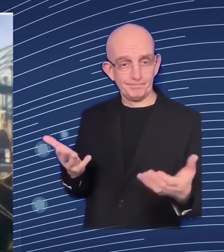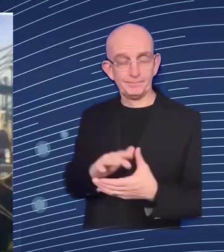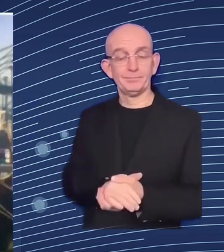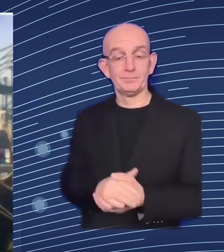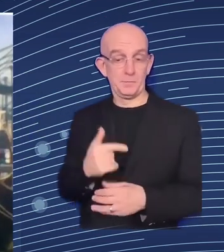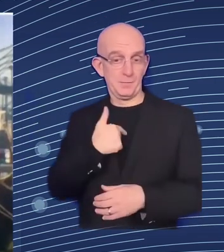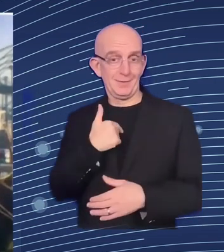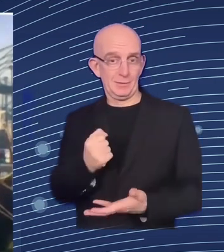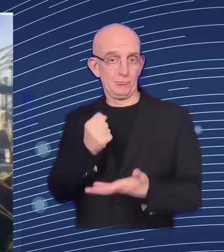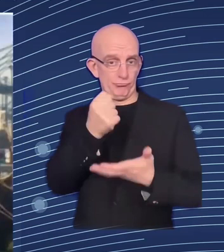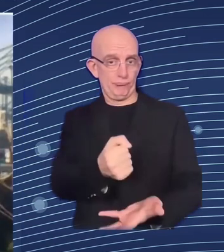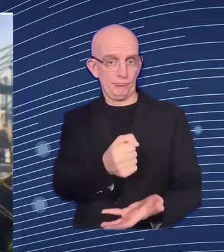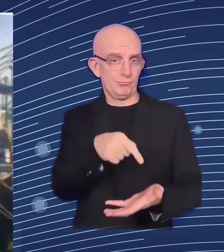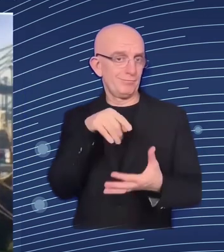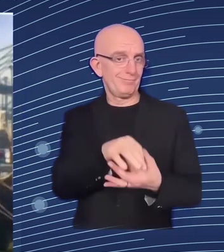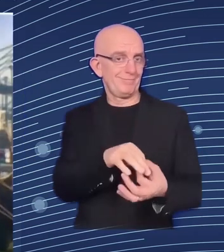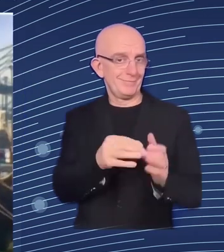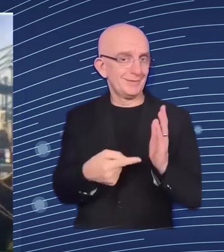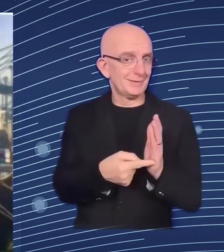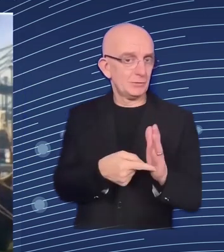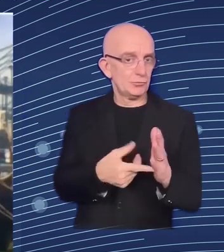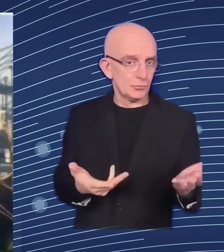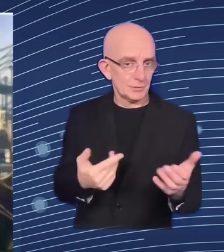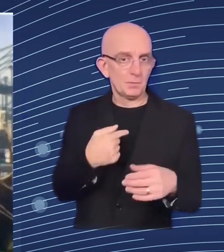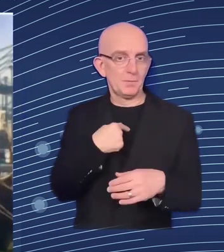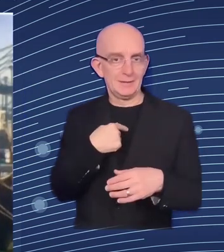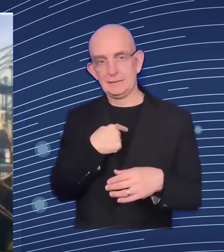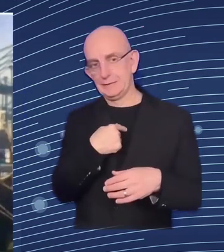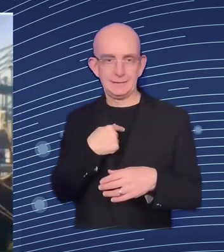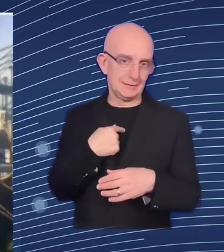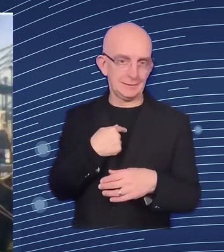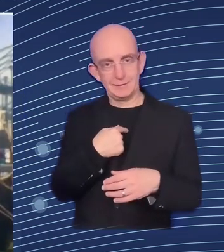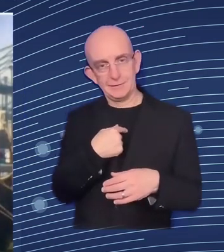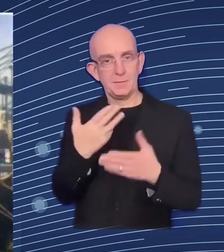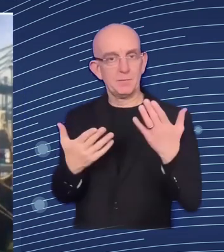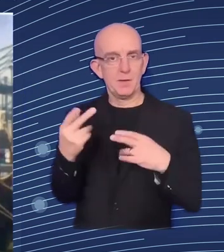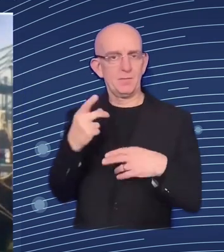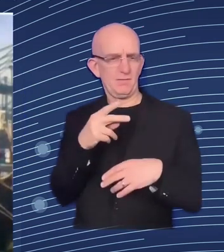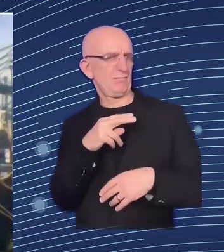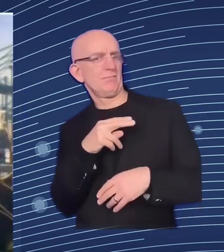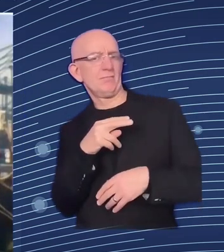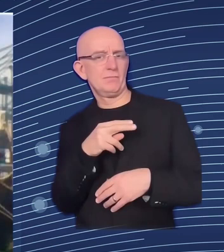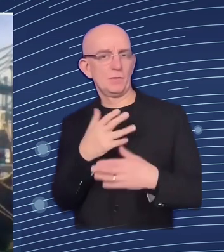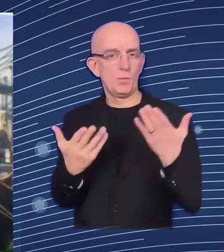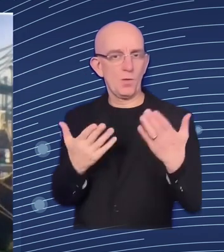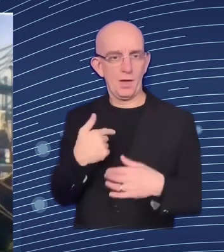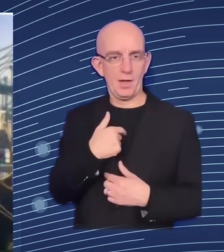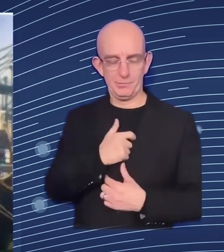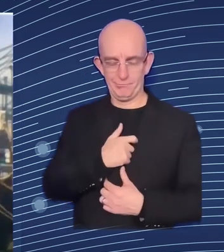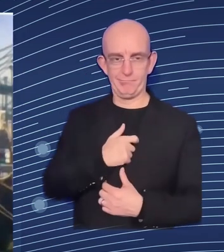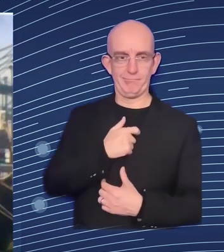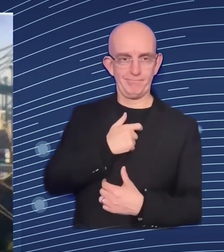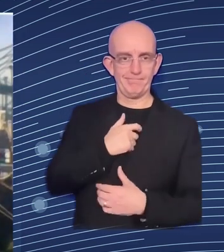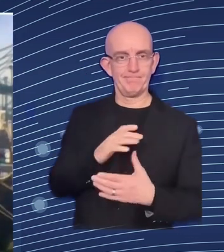to fit in to this horrible audience um indeed it's um um we invest primarily in it and maybe